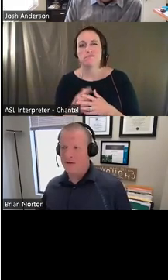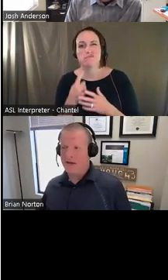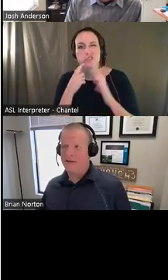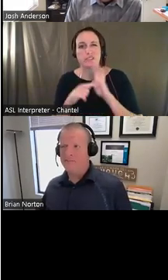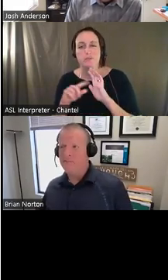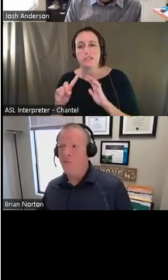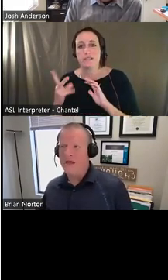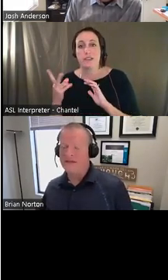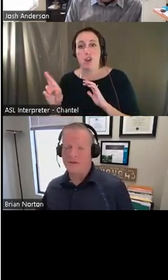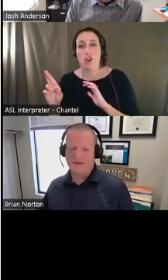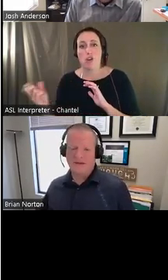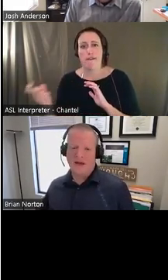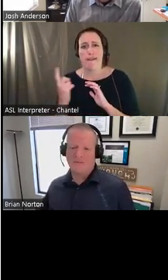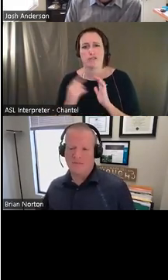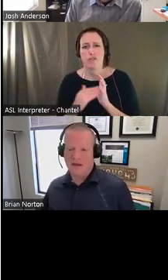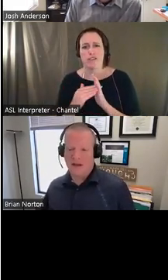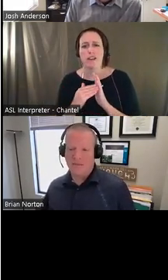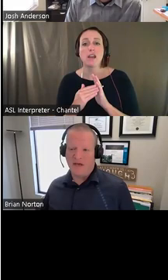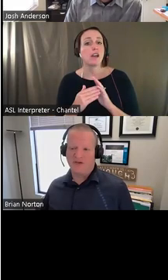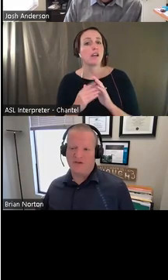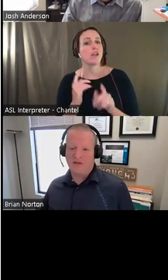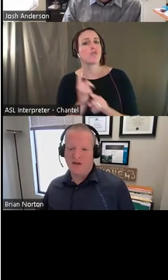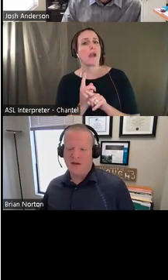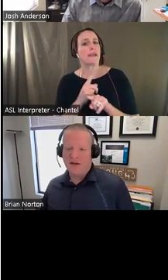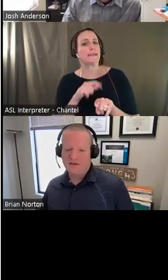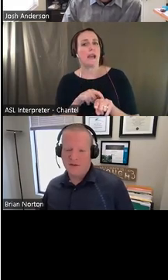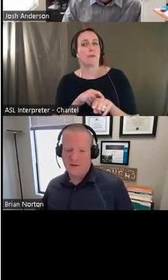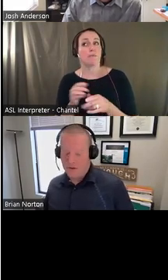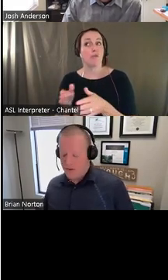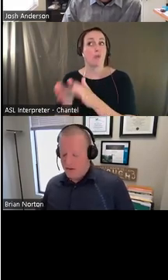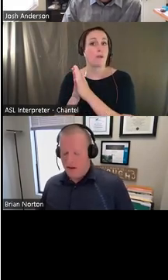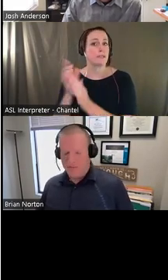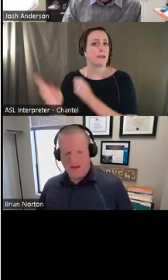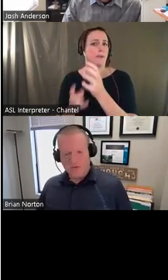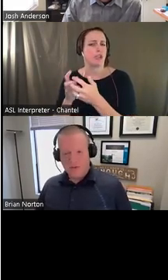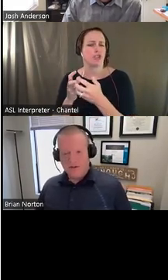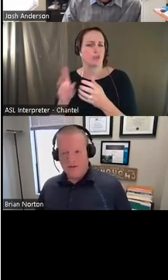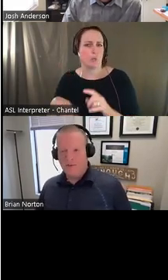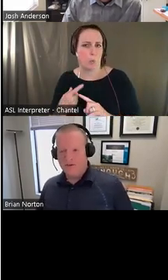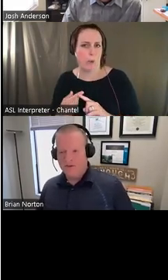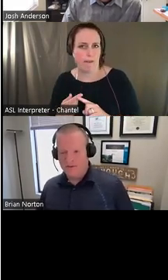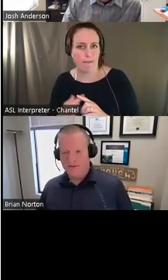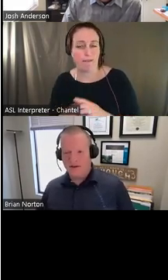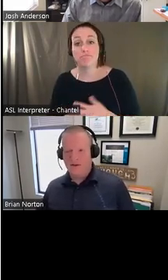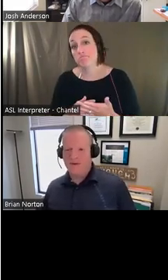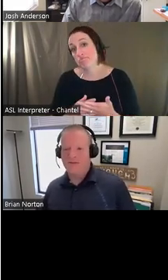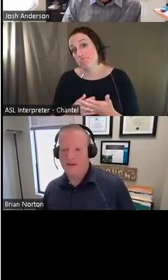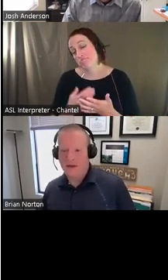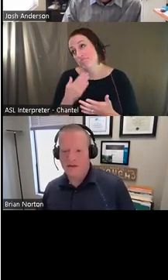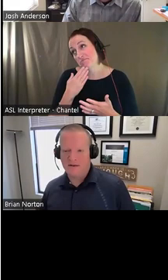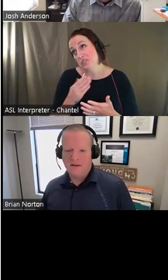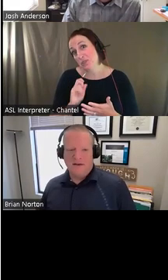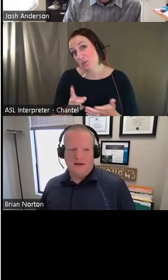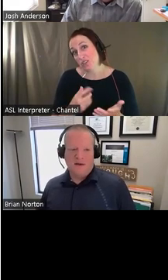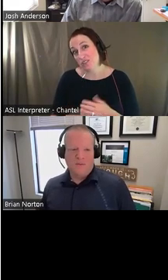lot here in Indiana, when's the right time to make an accommodation? And so, um, that is a really good question. Uh, when you think